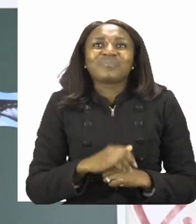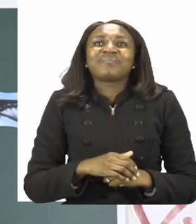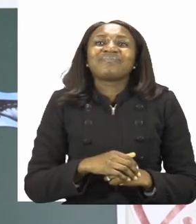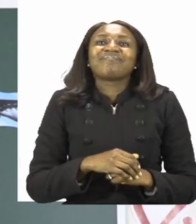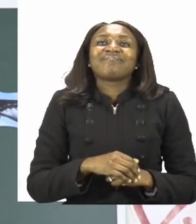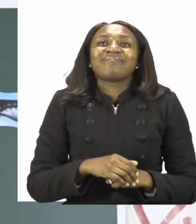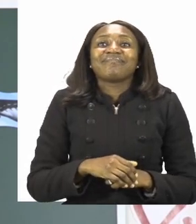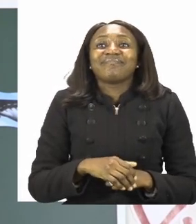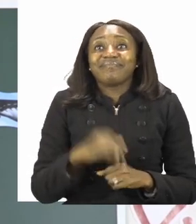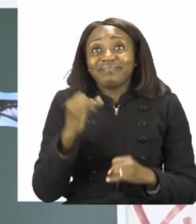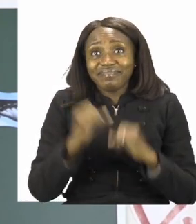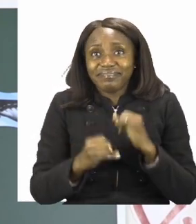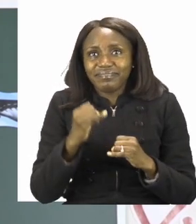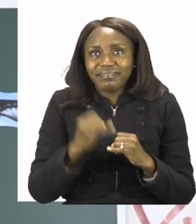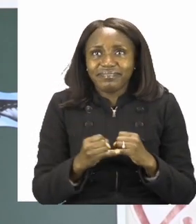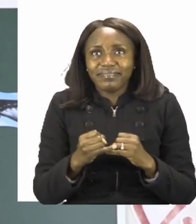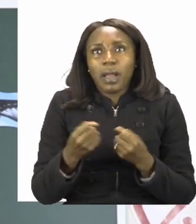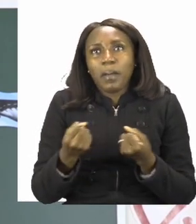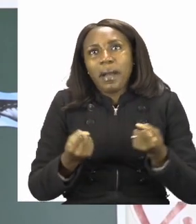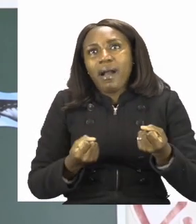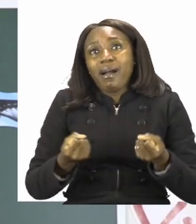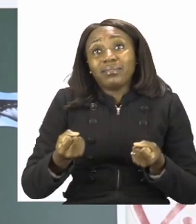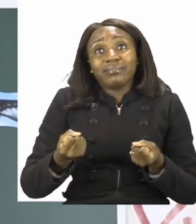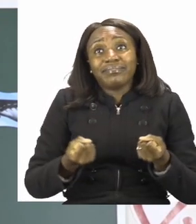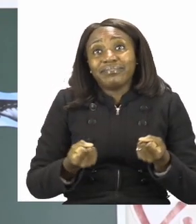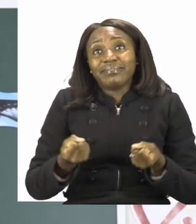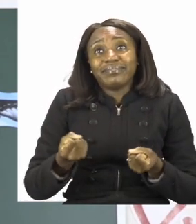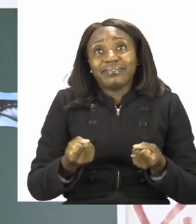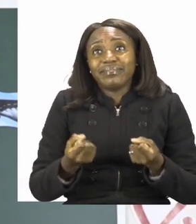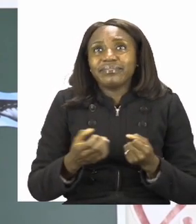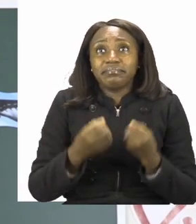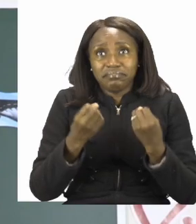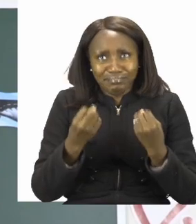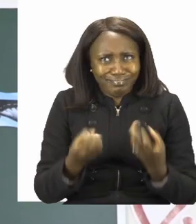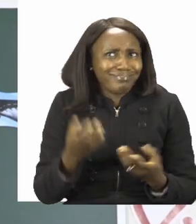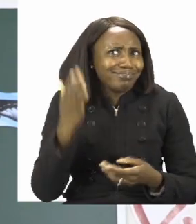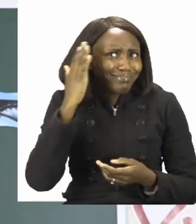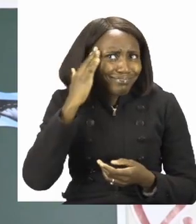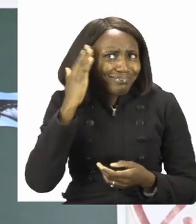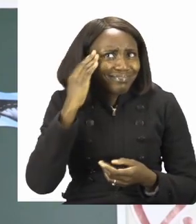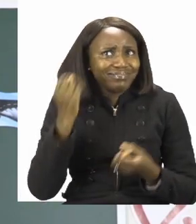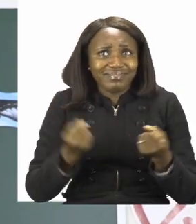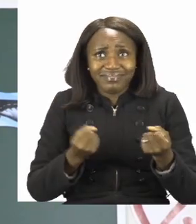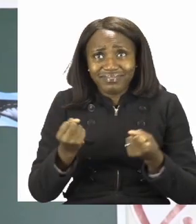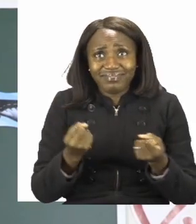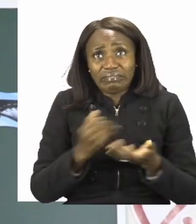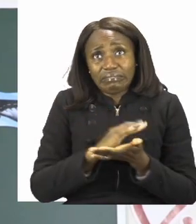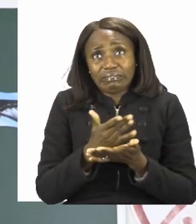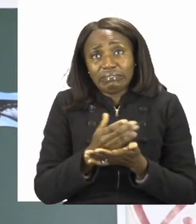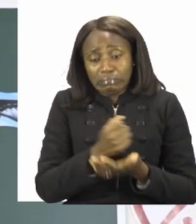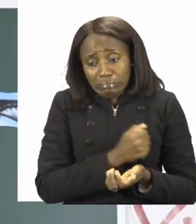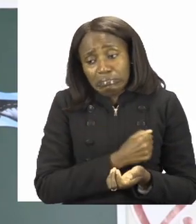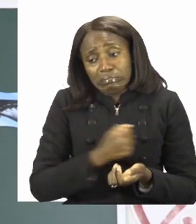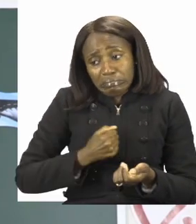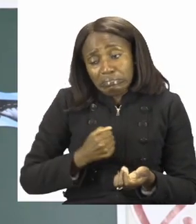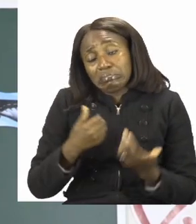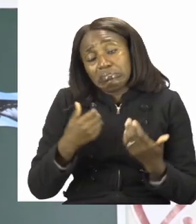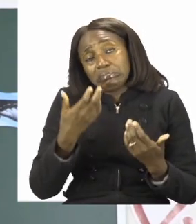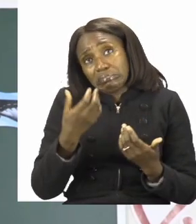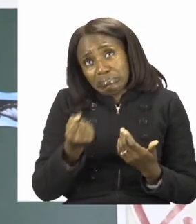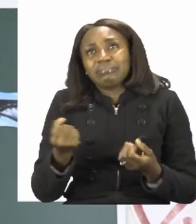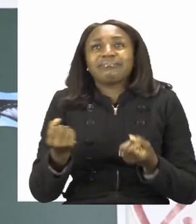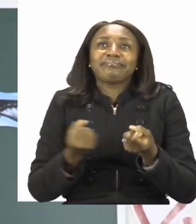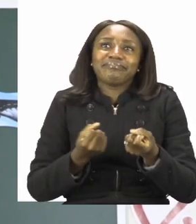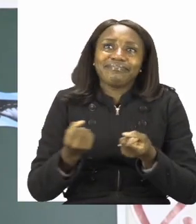Then lastly, we have a car. Most of us know a car because some of our parents, they own cars. So